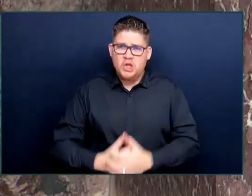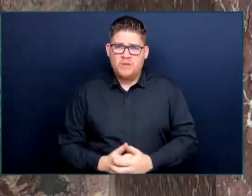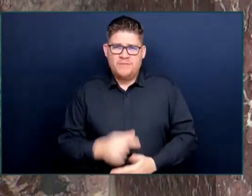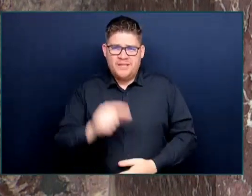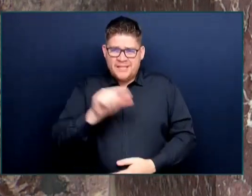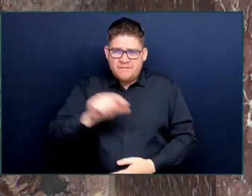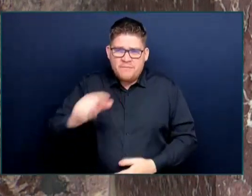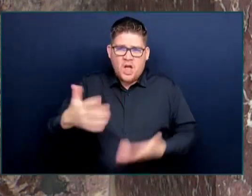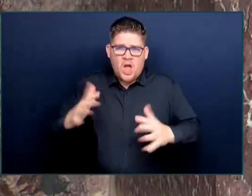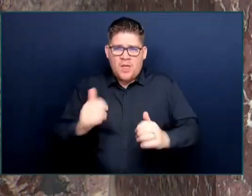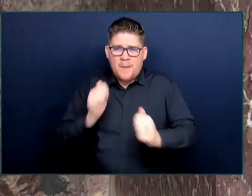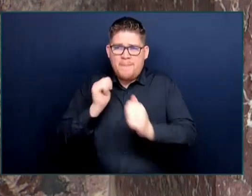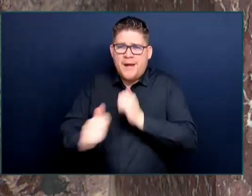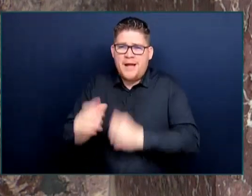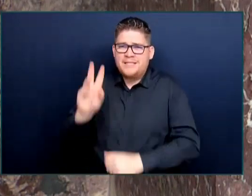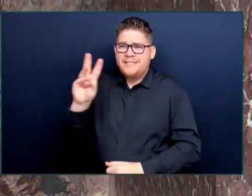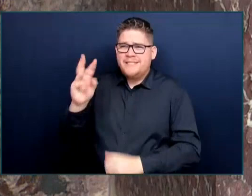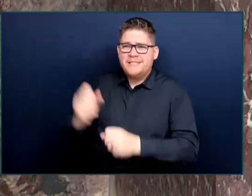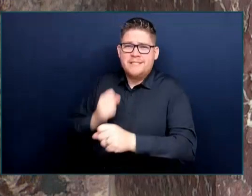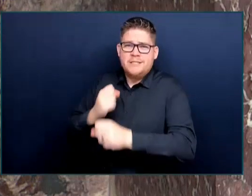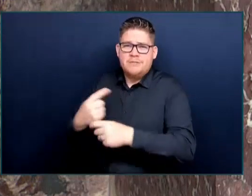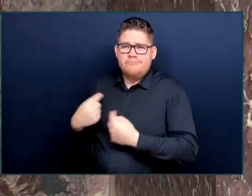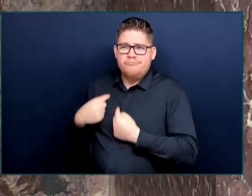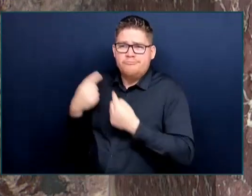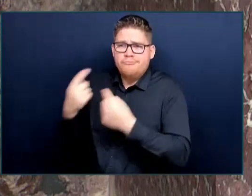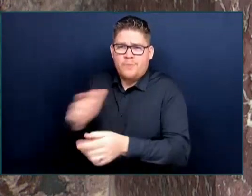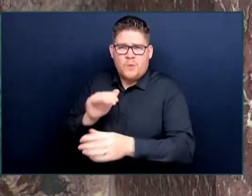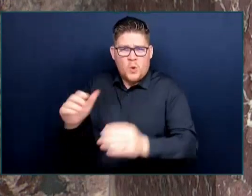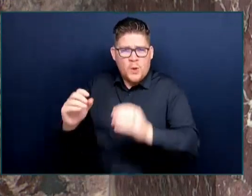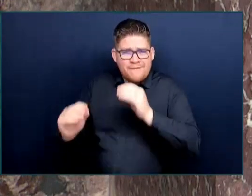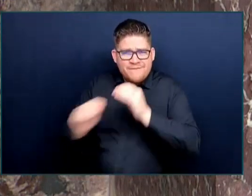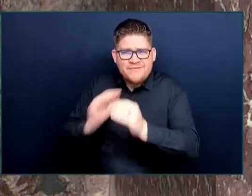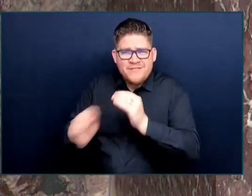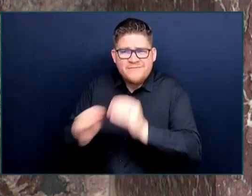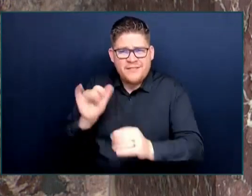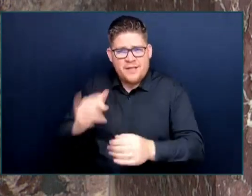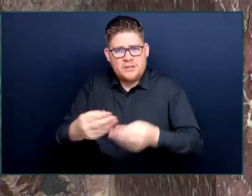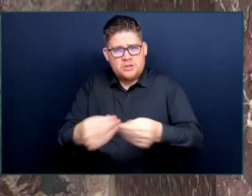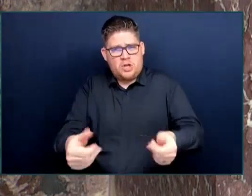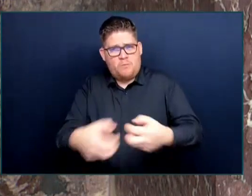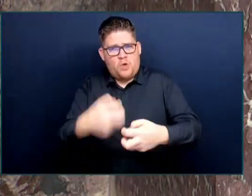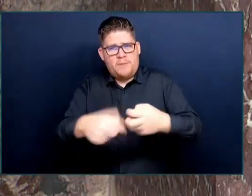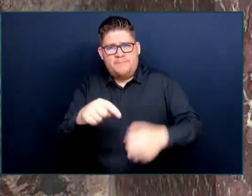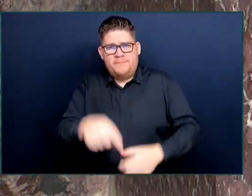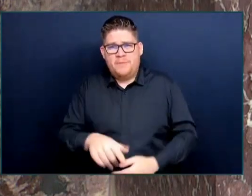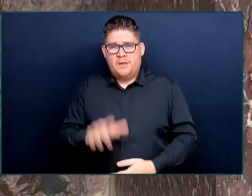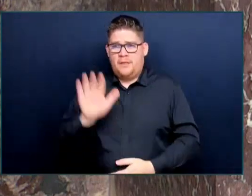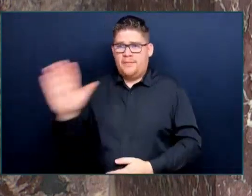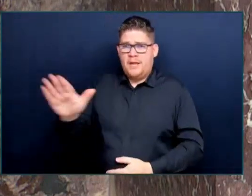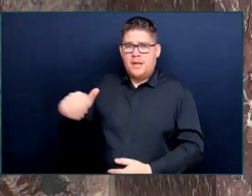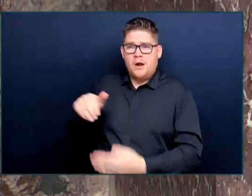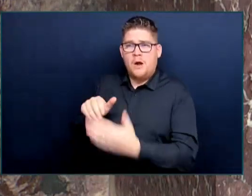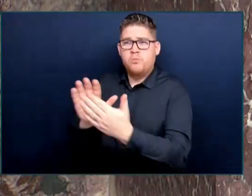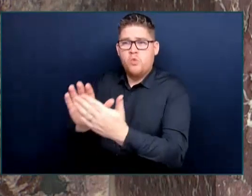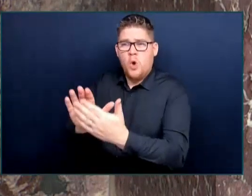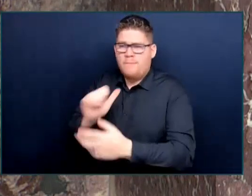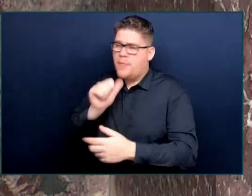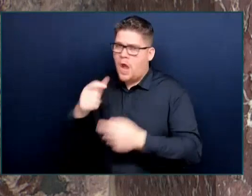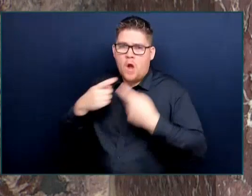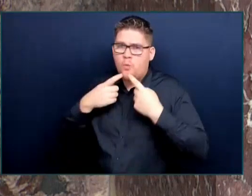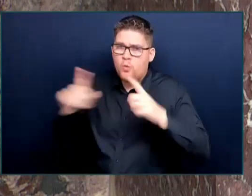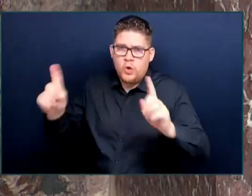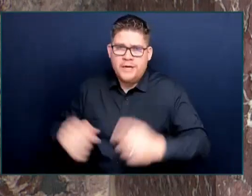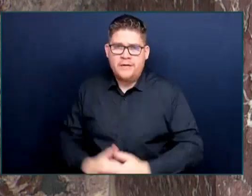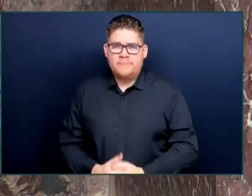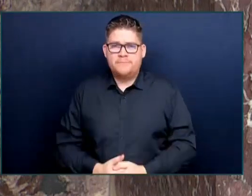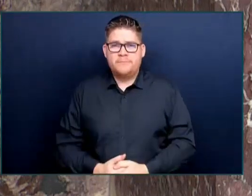this Premier's soft-on-crime approach simply is not working. What people see and feel in Chinatown is how a once-thriving community is now